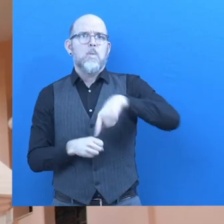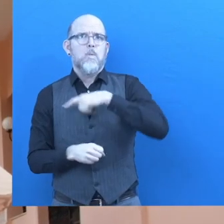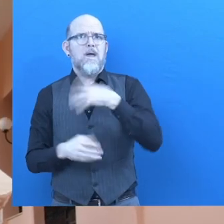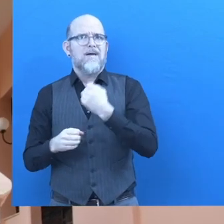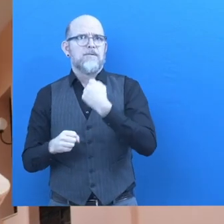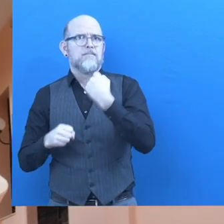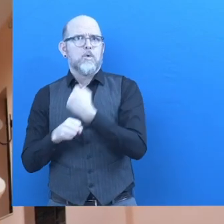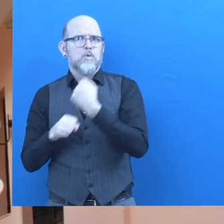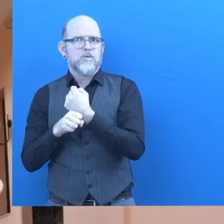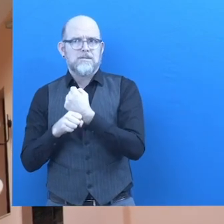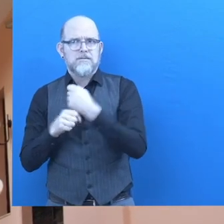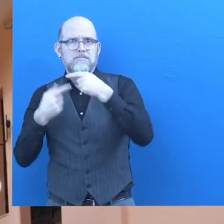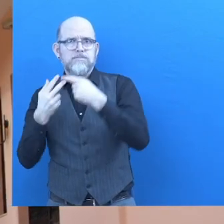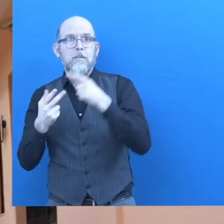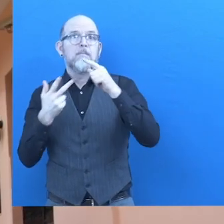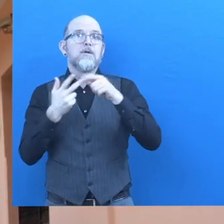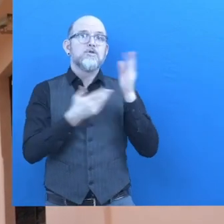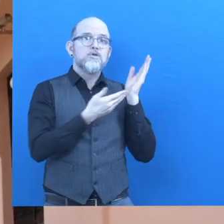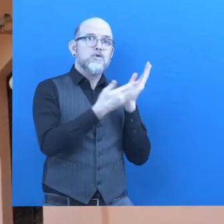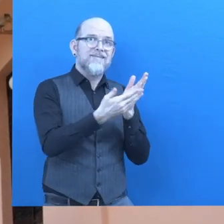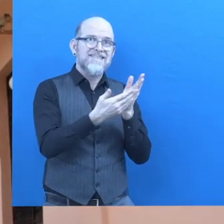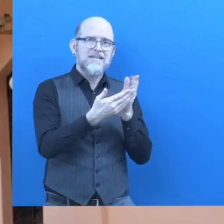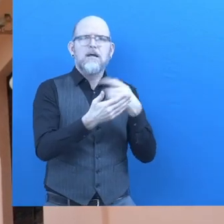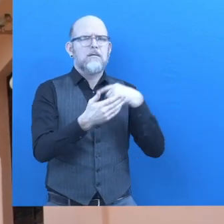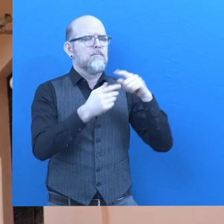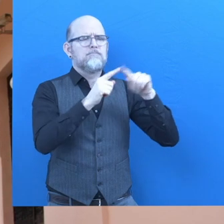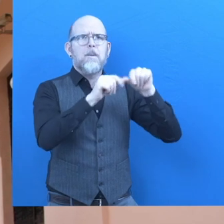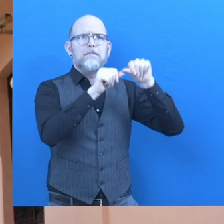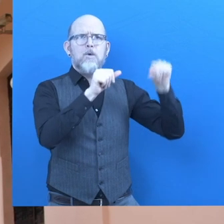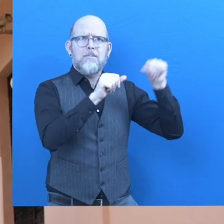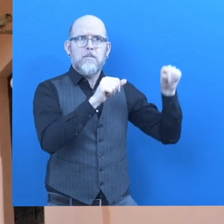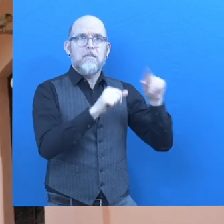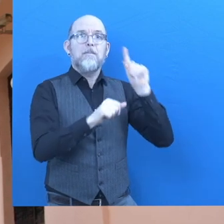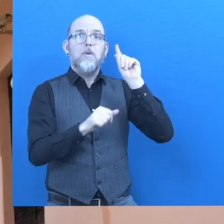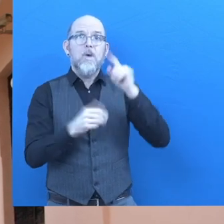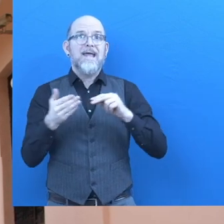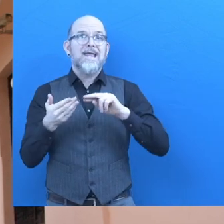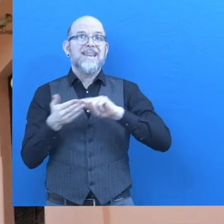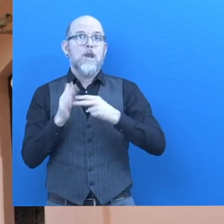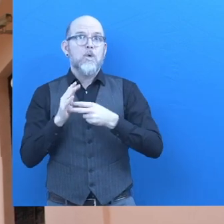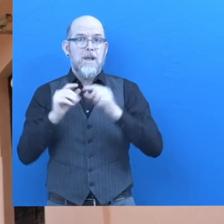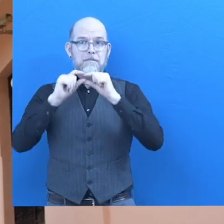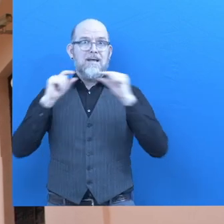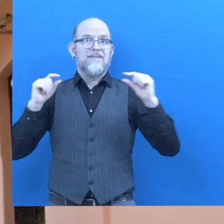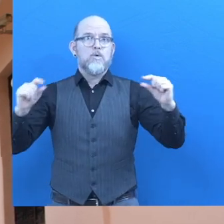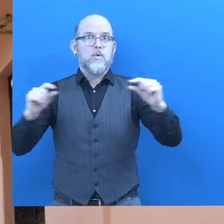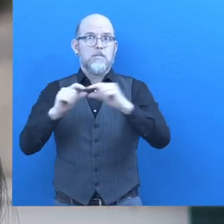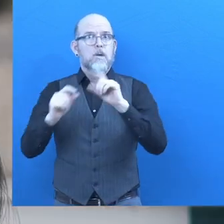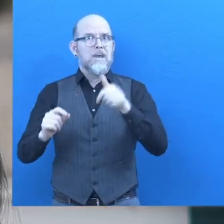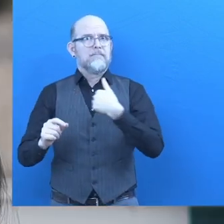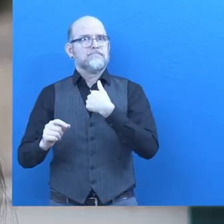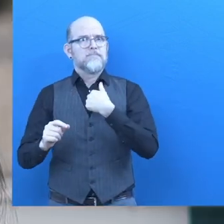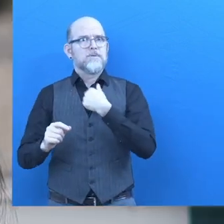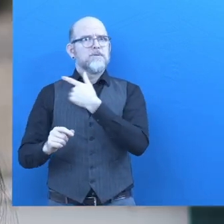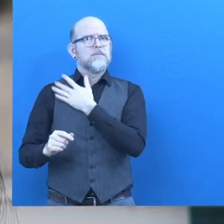products and services in different models and we also use technology platforms such as creating an on-site assessment tool for